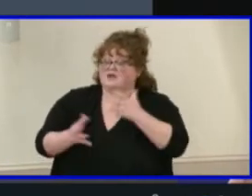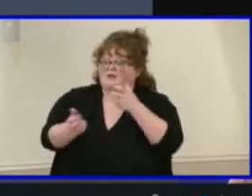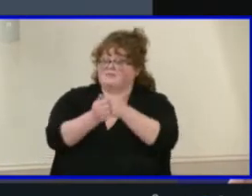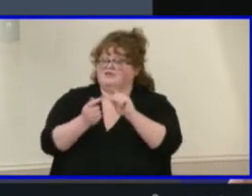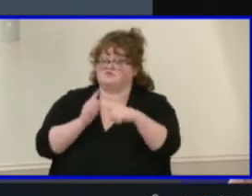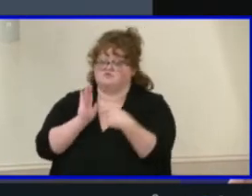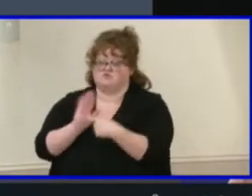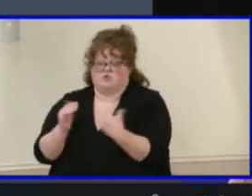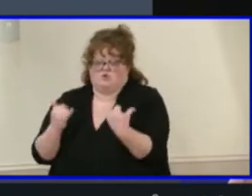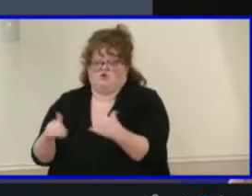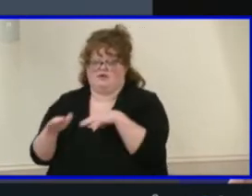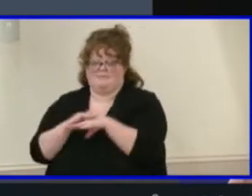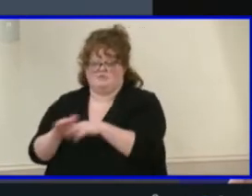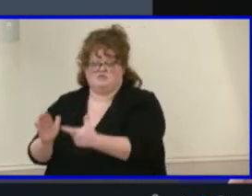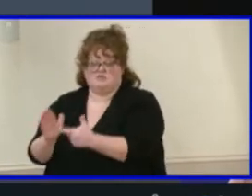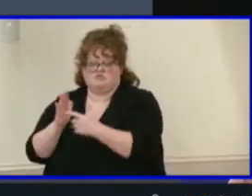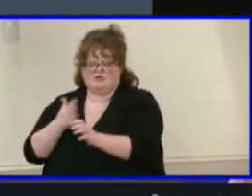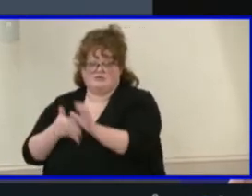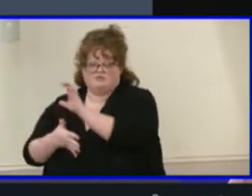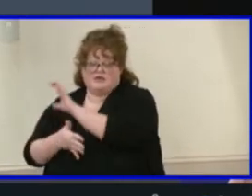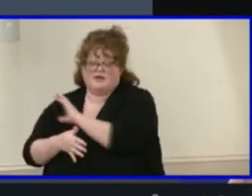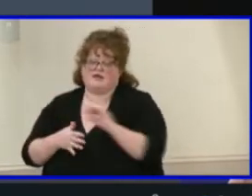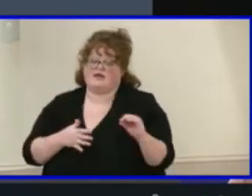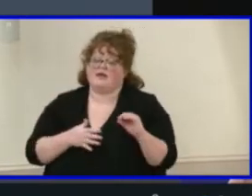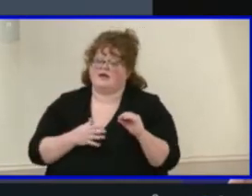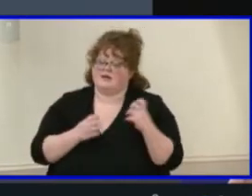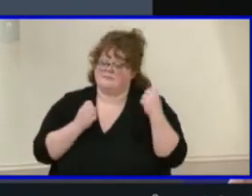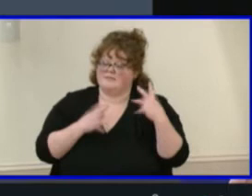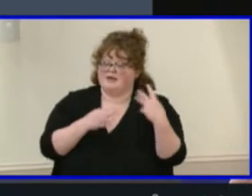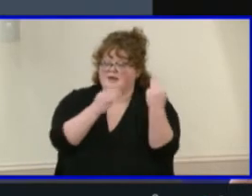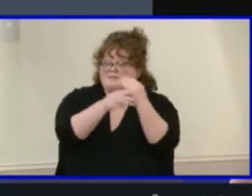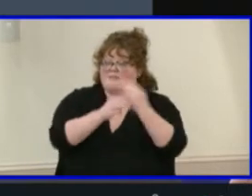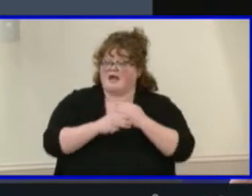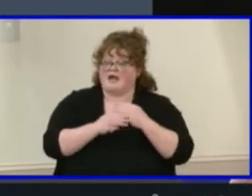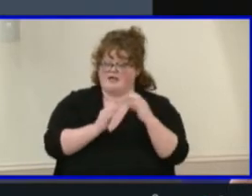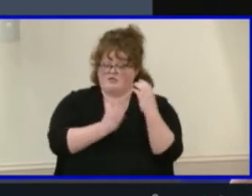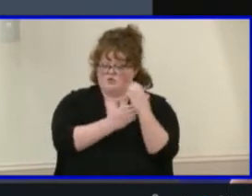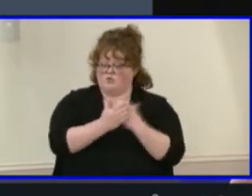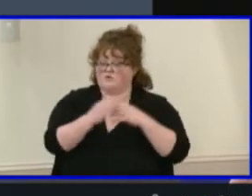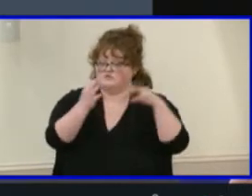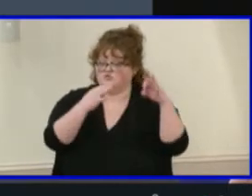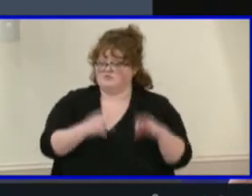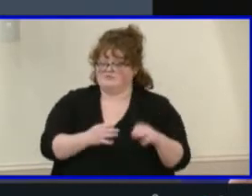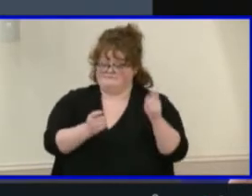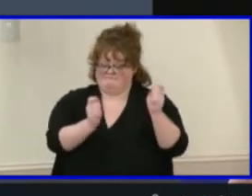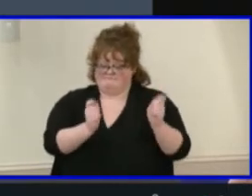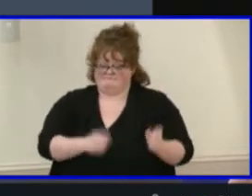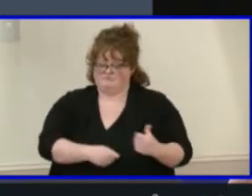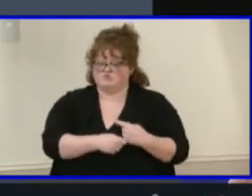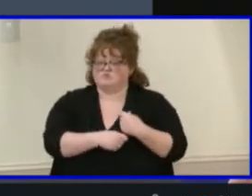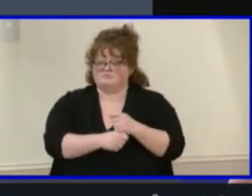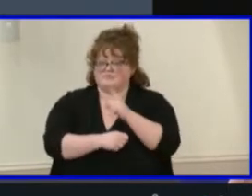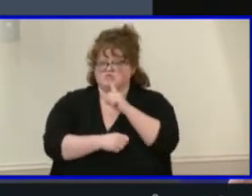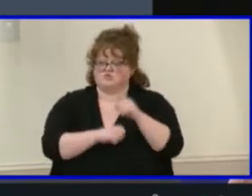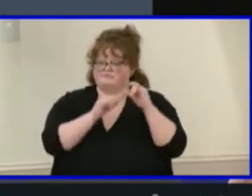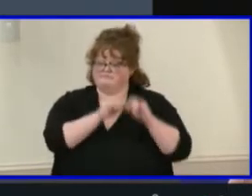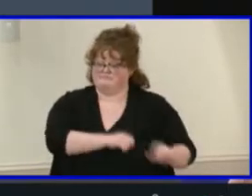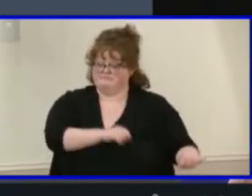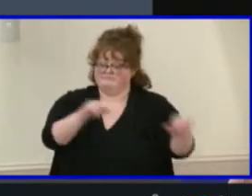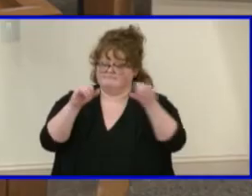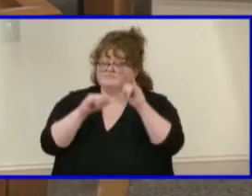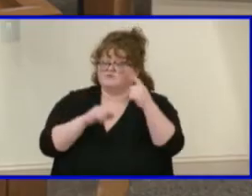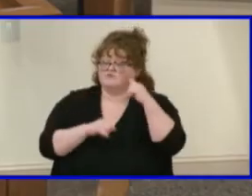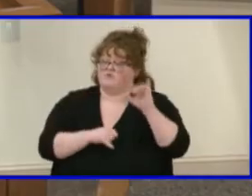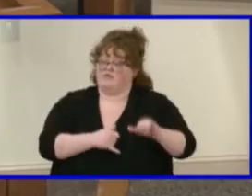reflect current admissions criteria and a number of mathematics course descriptions were revised to provide consistency across this content area.